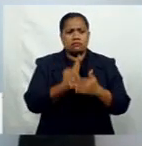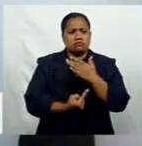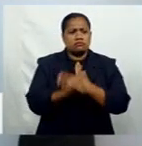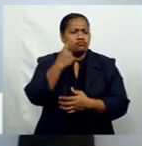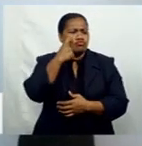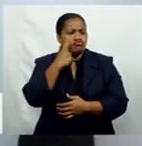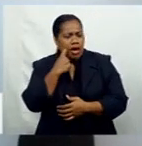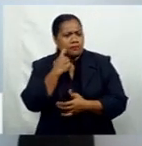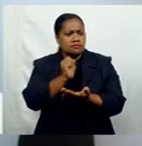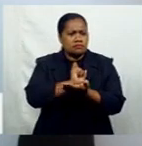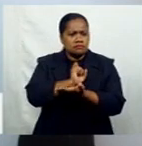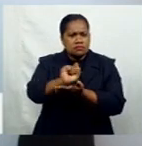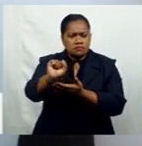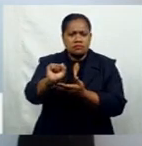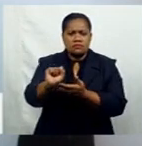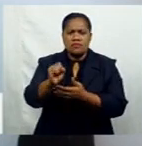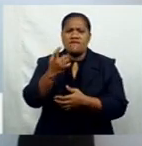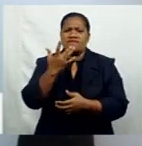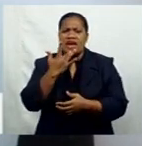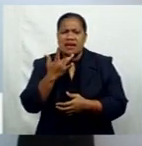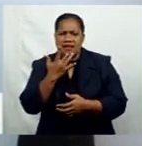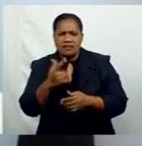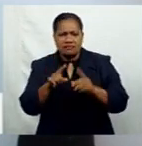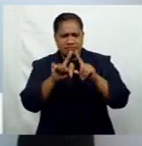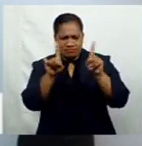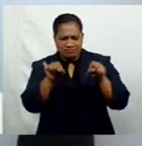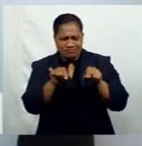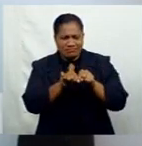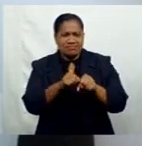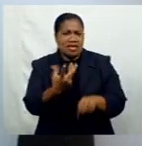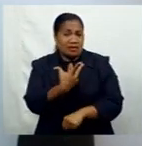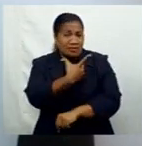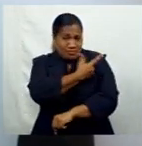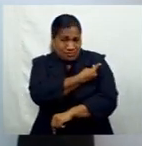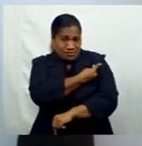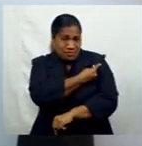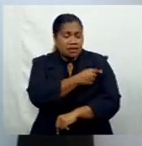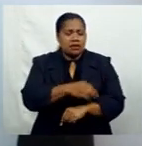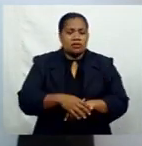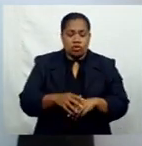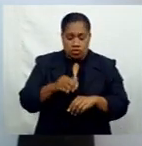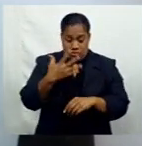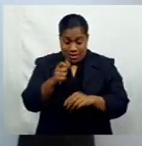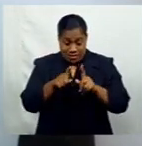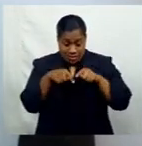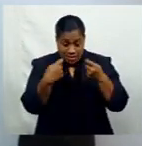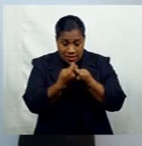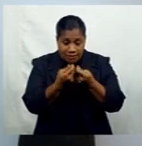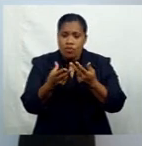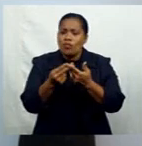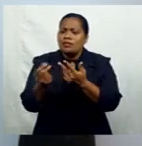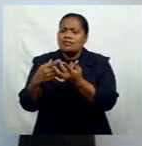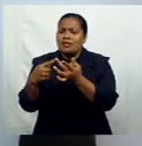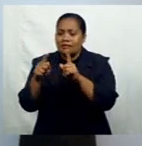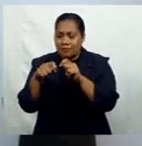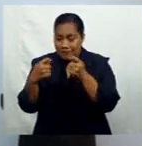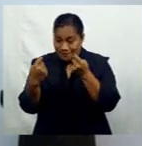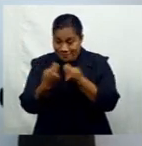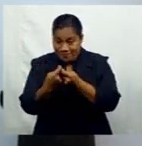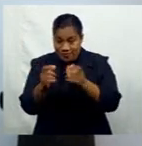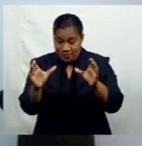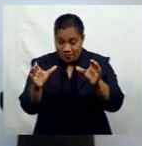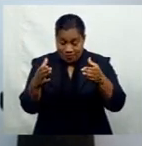to sell fake vaccine cards. So this team, with a team of other civil servants who are under their